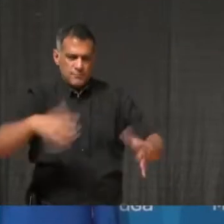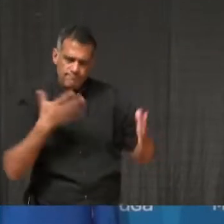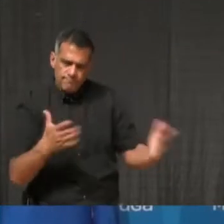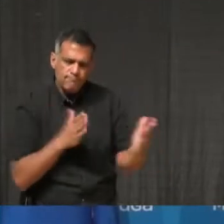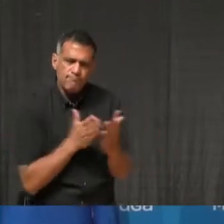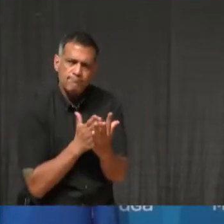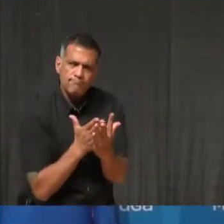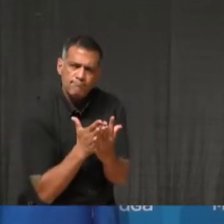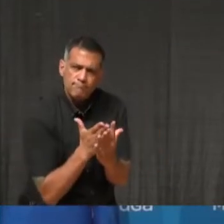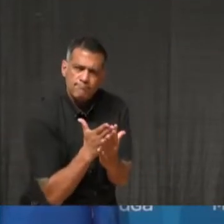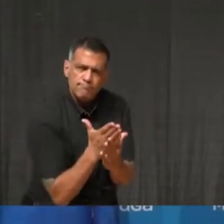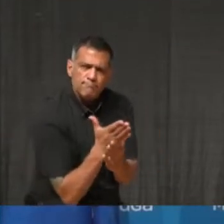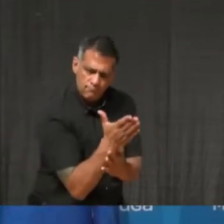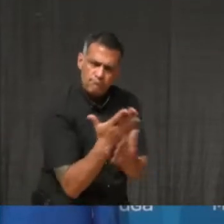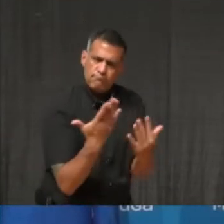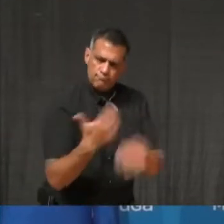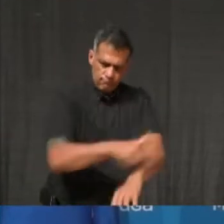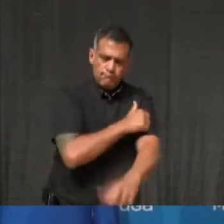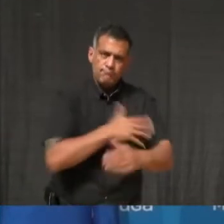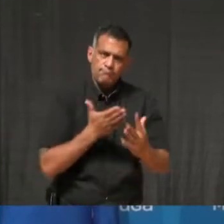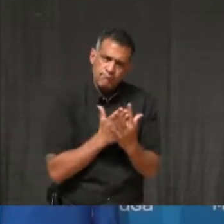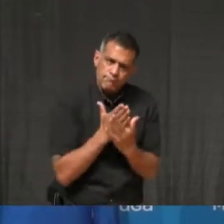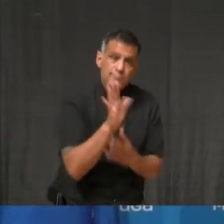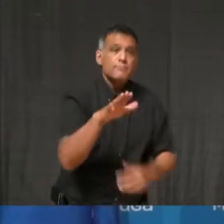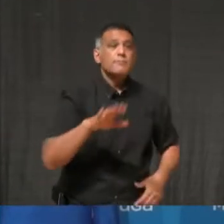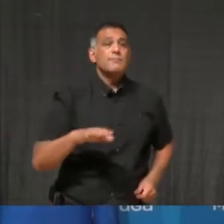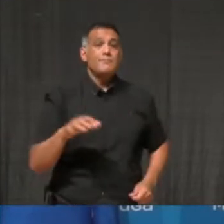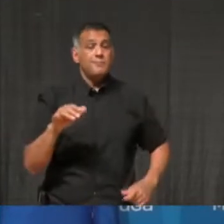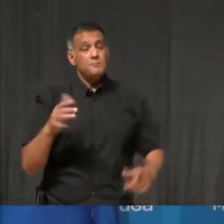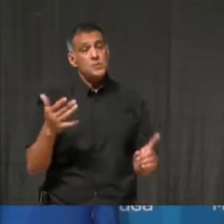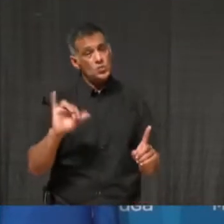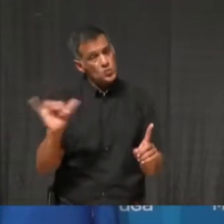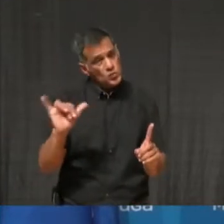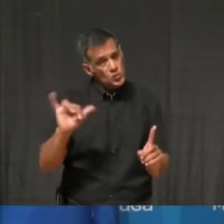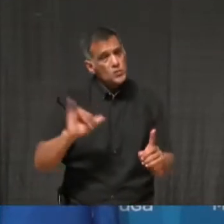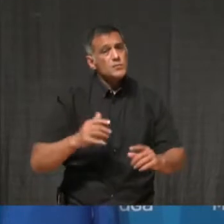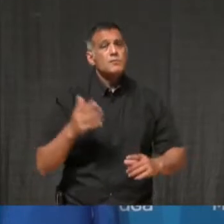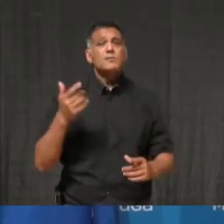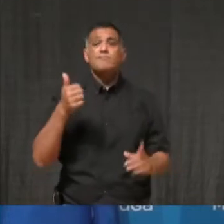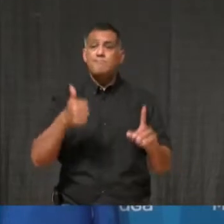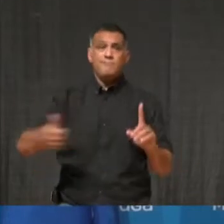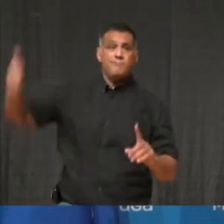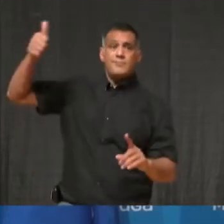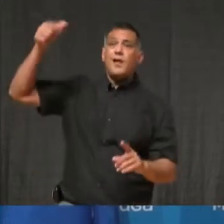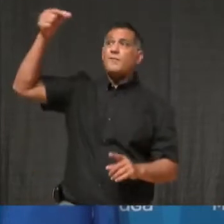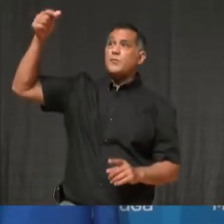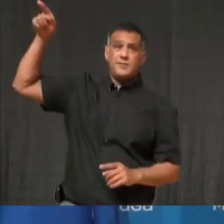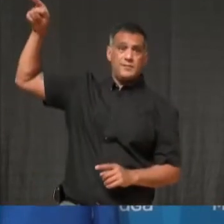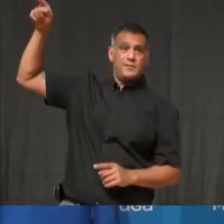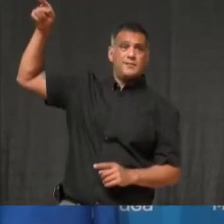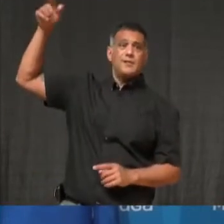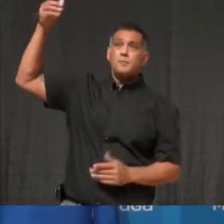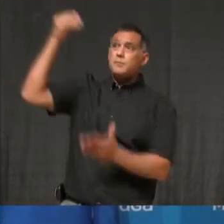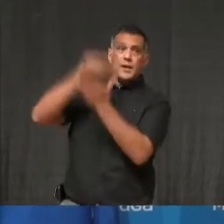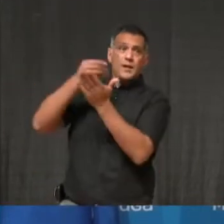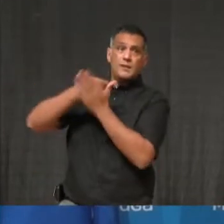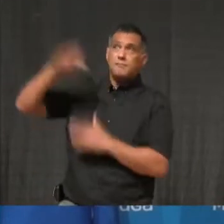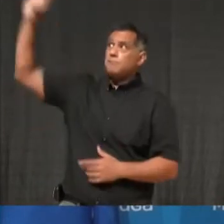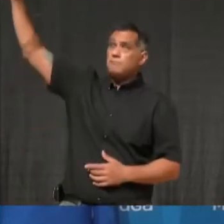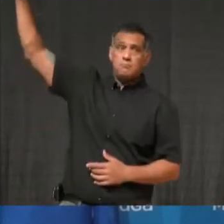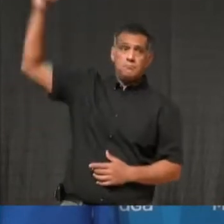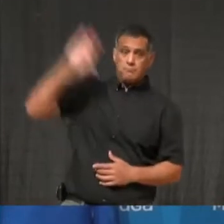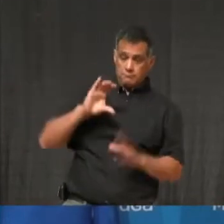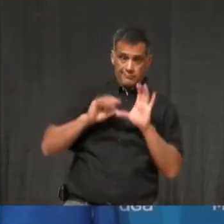We are also doing what we can to advocate to higher orders of government for the immediate financial relief that our businesses need,